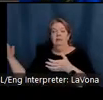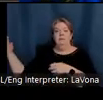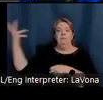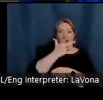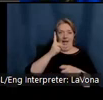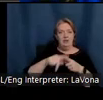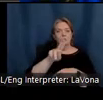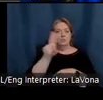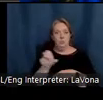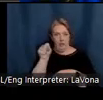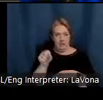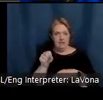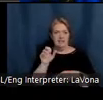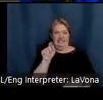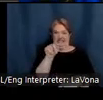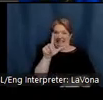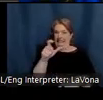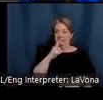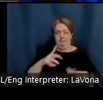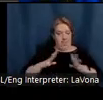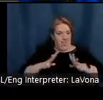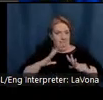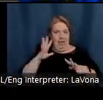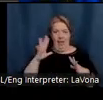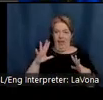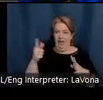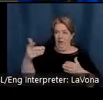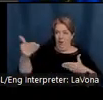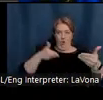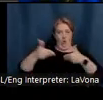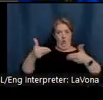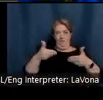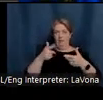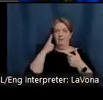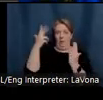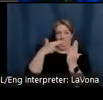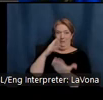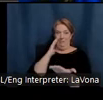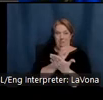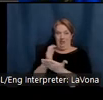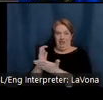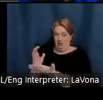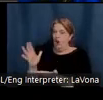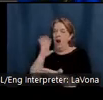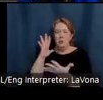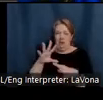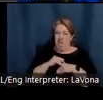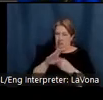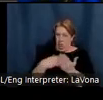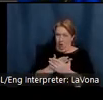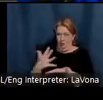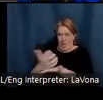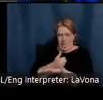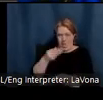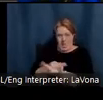every portrait commission offered. But when he was able, he painted the Indiana landscape. While